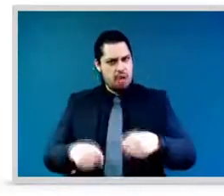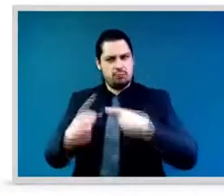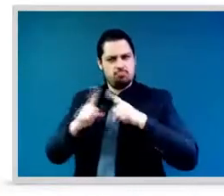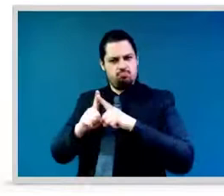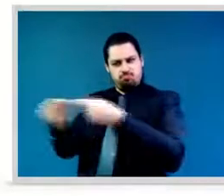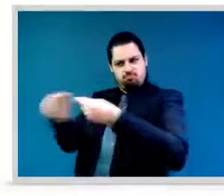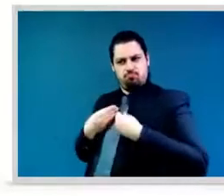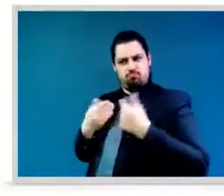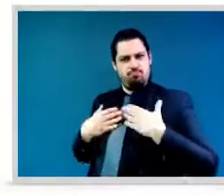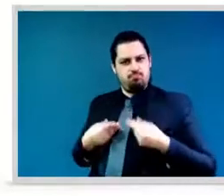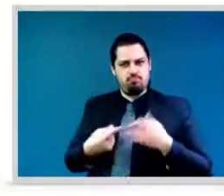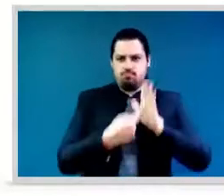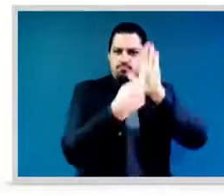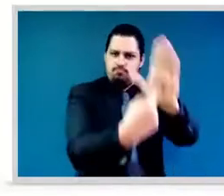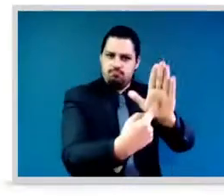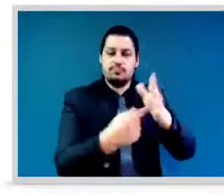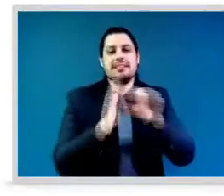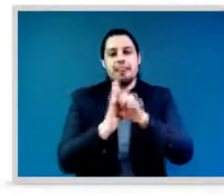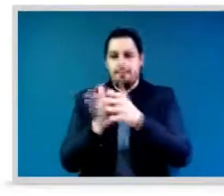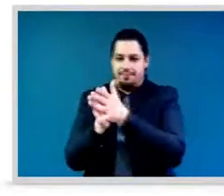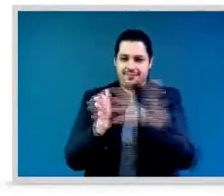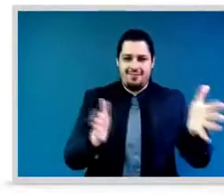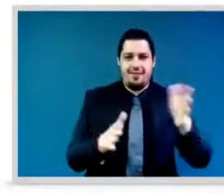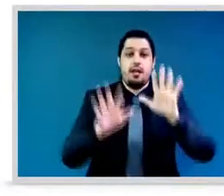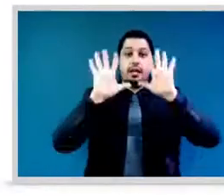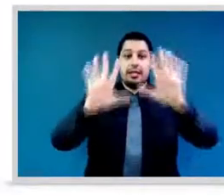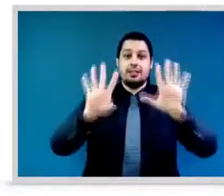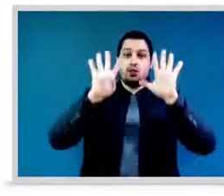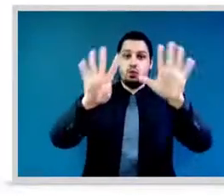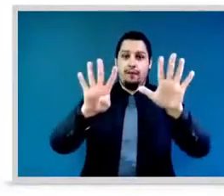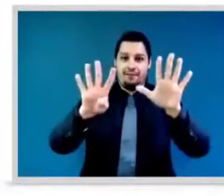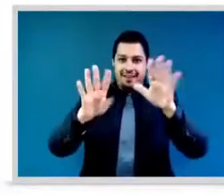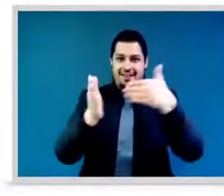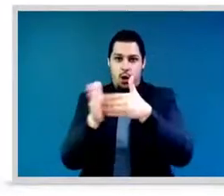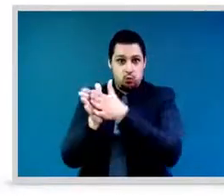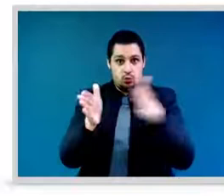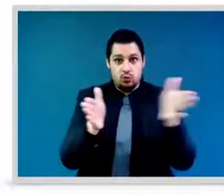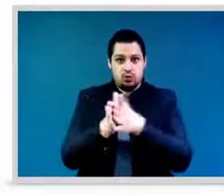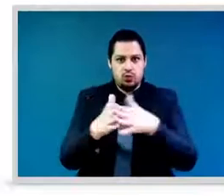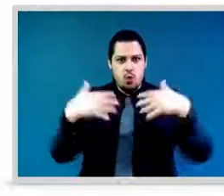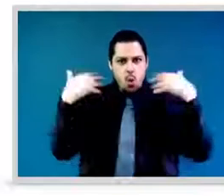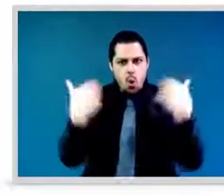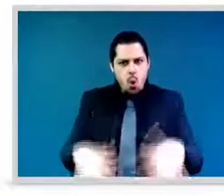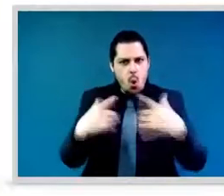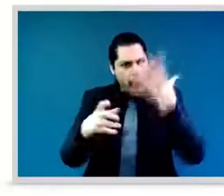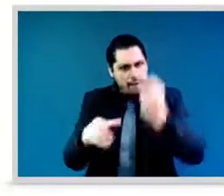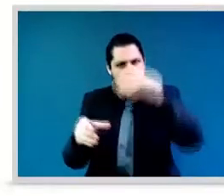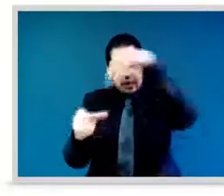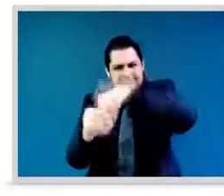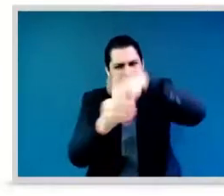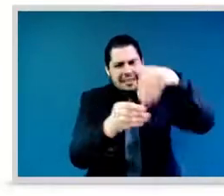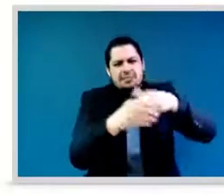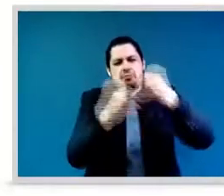And we know that we are as strong as the weakest among us. That's why my team and I have been